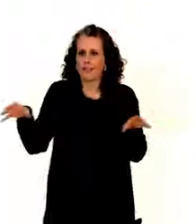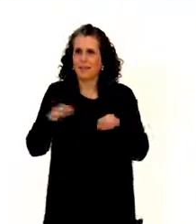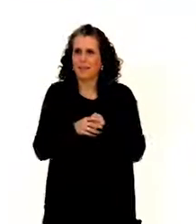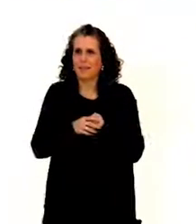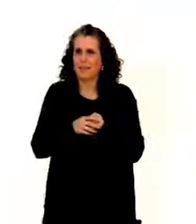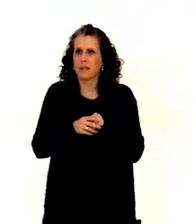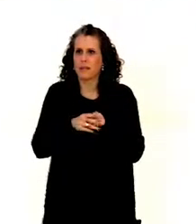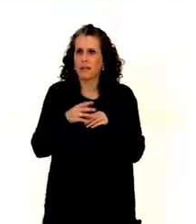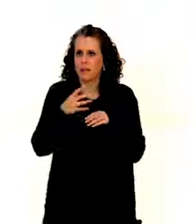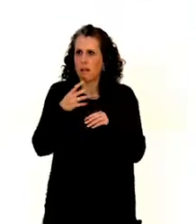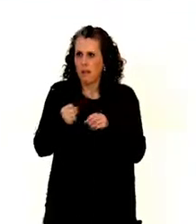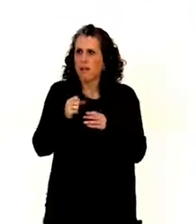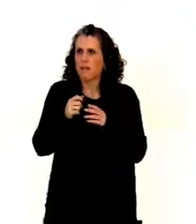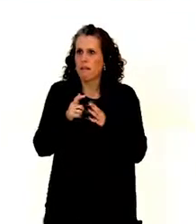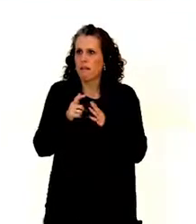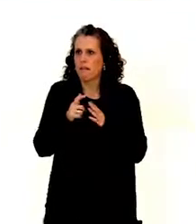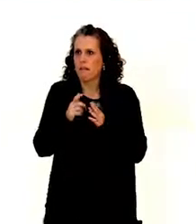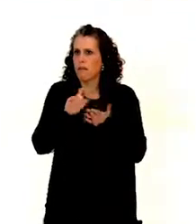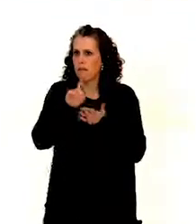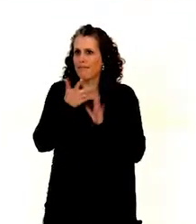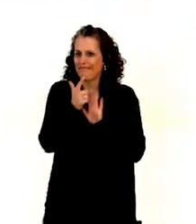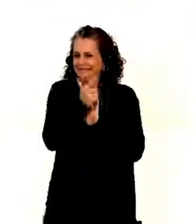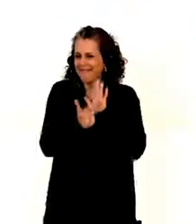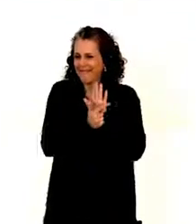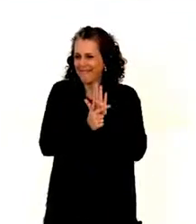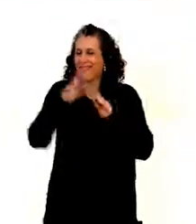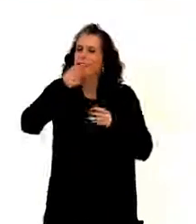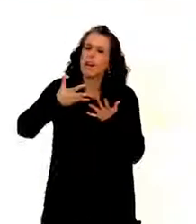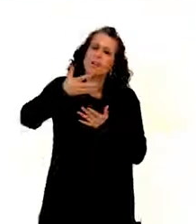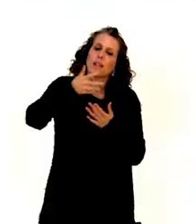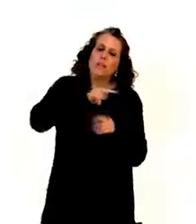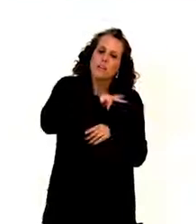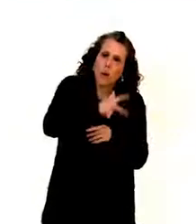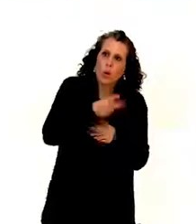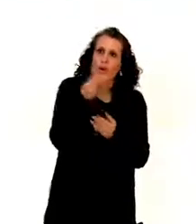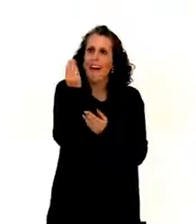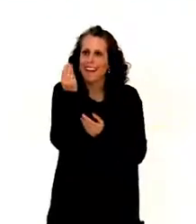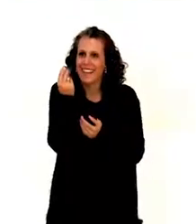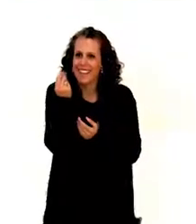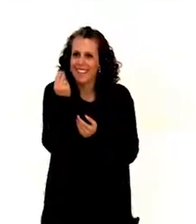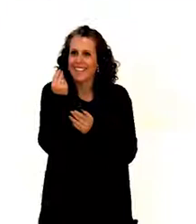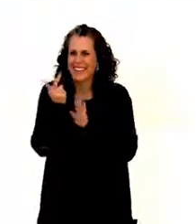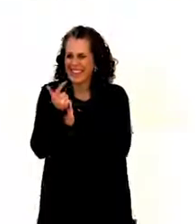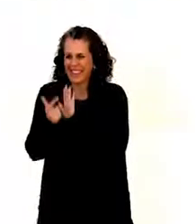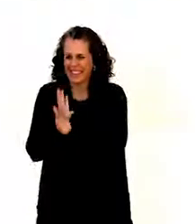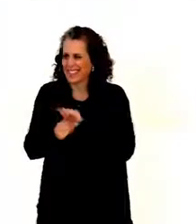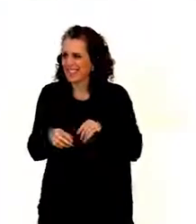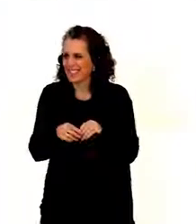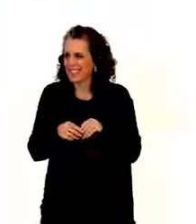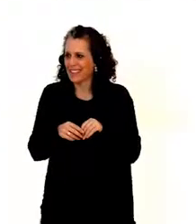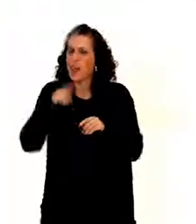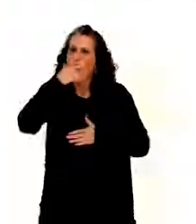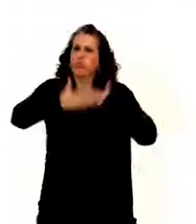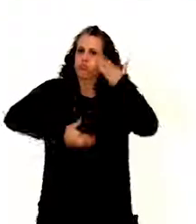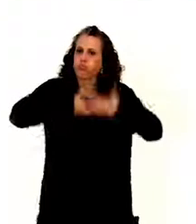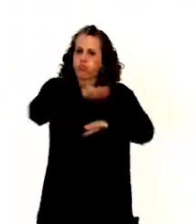persons with disabilities have to be implemented immediately. Social, economic, cultural rights will be implemented progressively and gradually